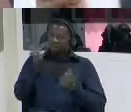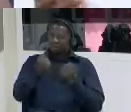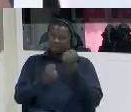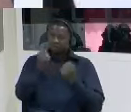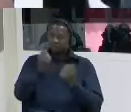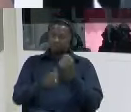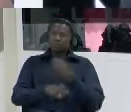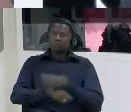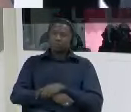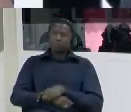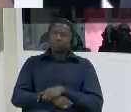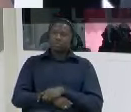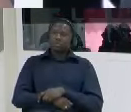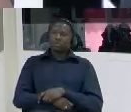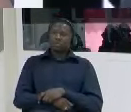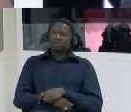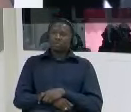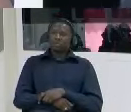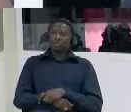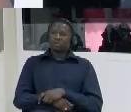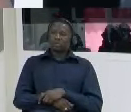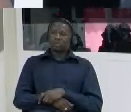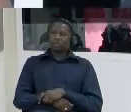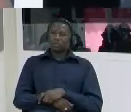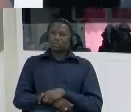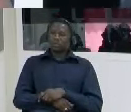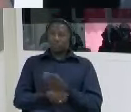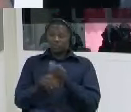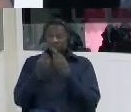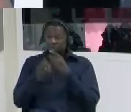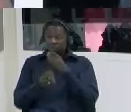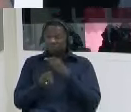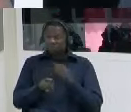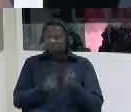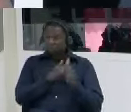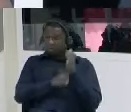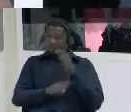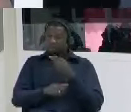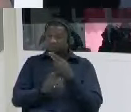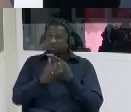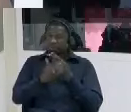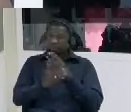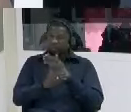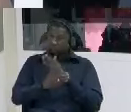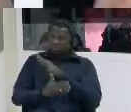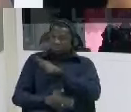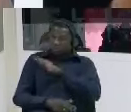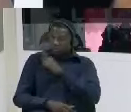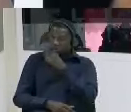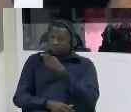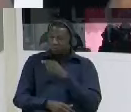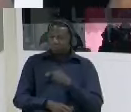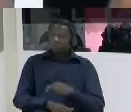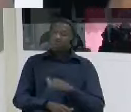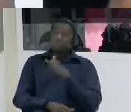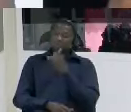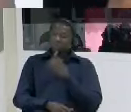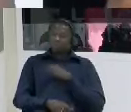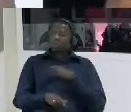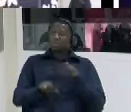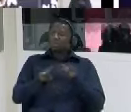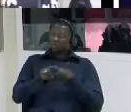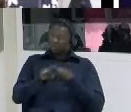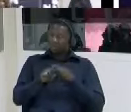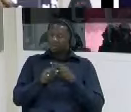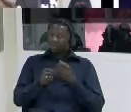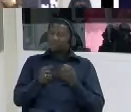say he went back with you yes go back with the same car same vehicle in the same car yeah and what